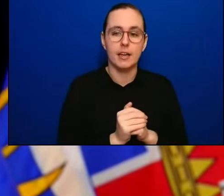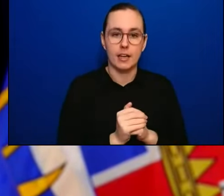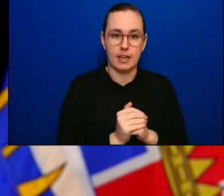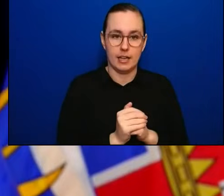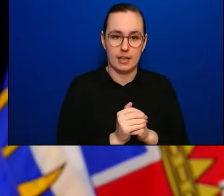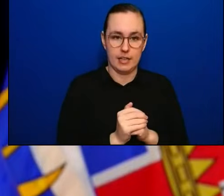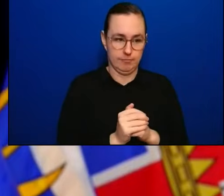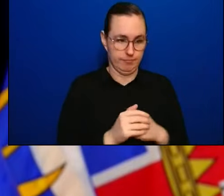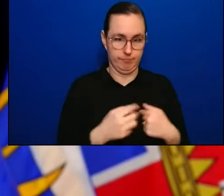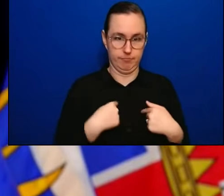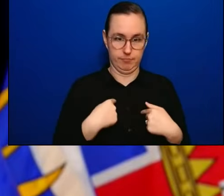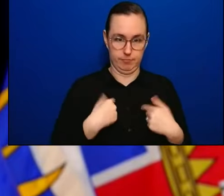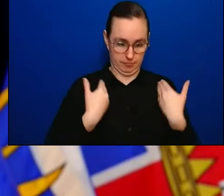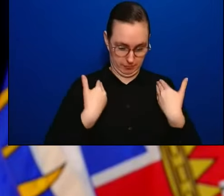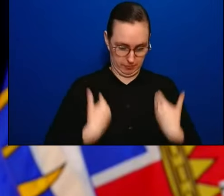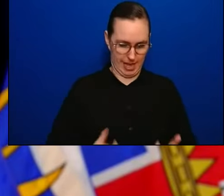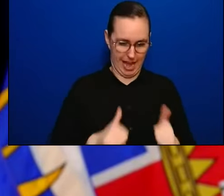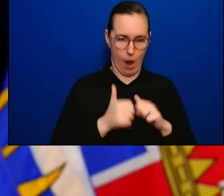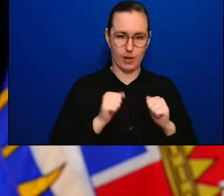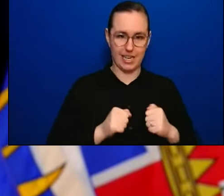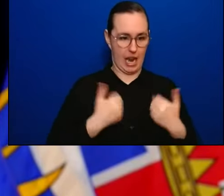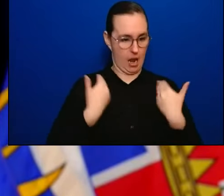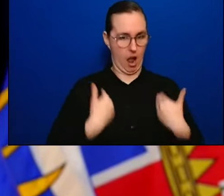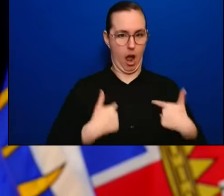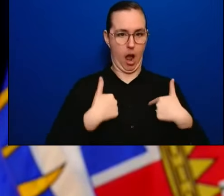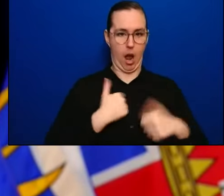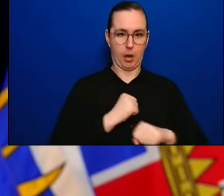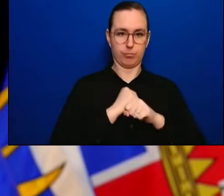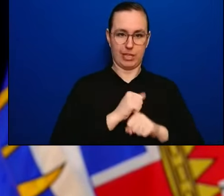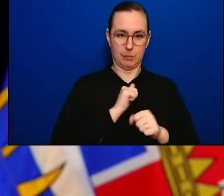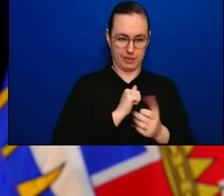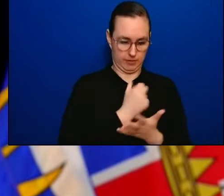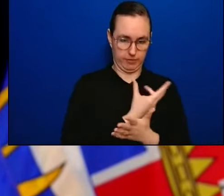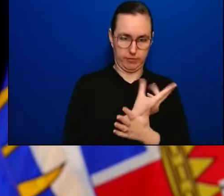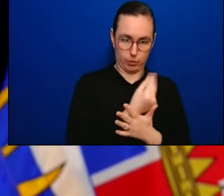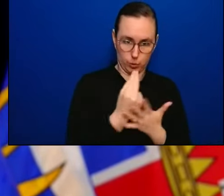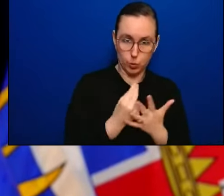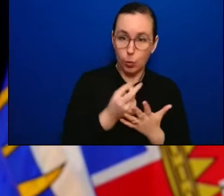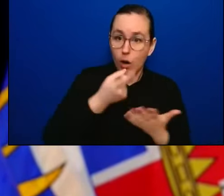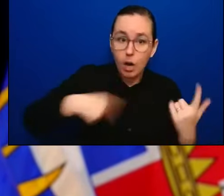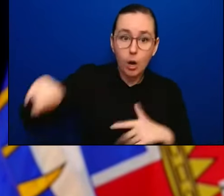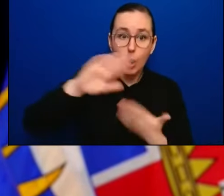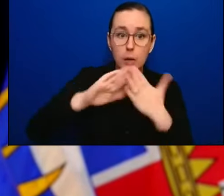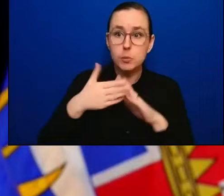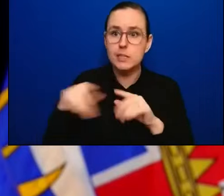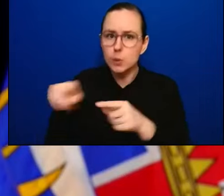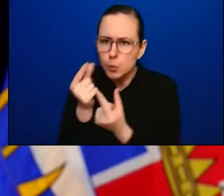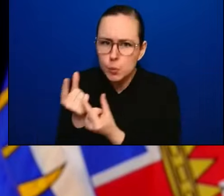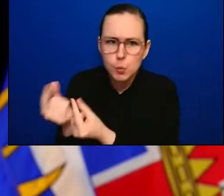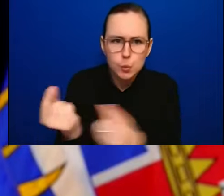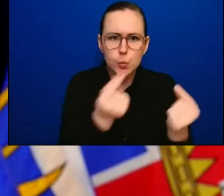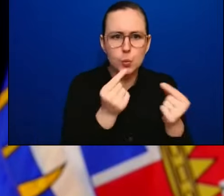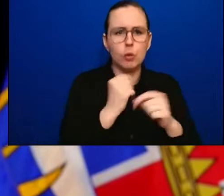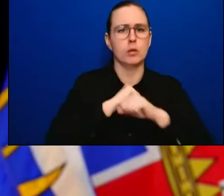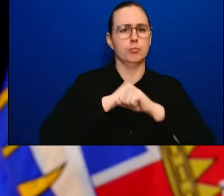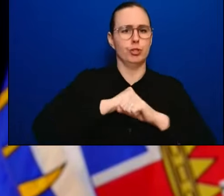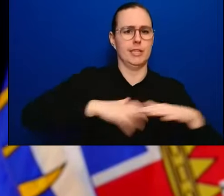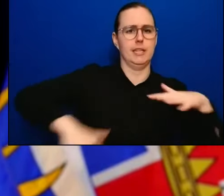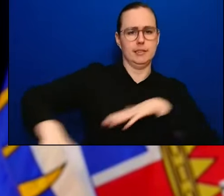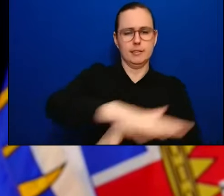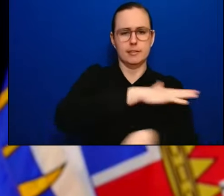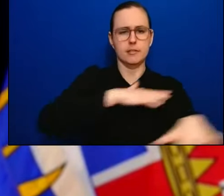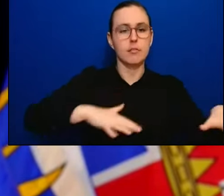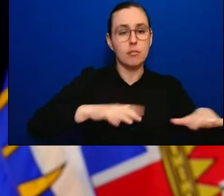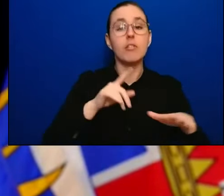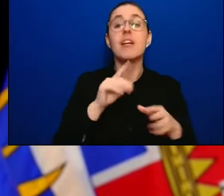that we can do that protect ourselves collectively. And the number one most important one is being vaccinated. And that is it protects you